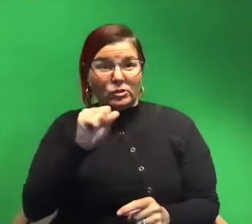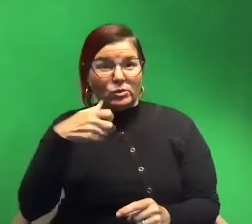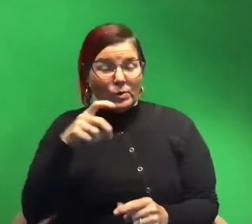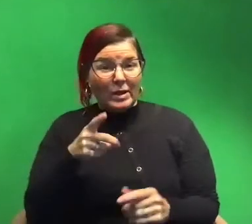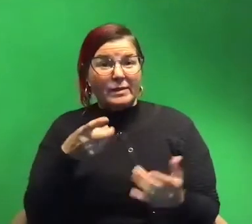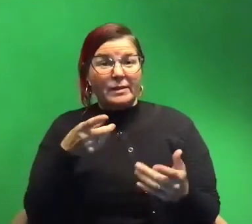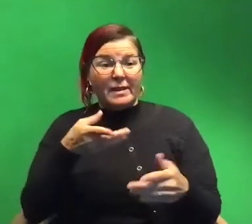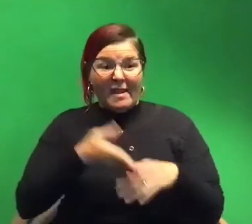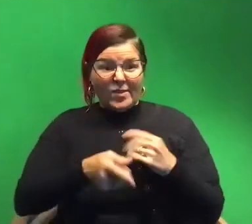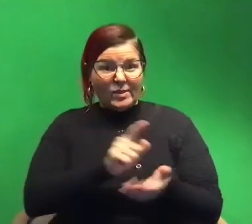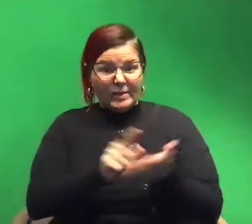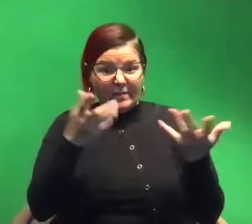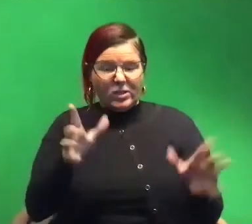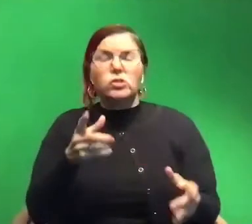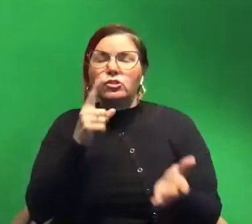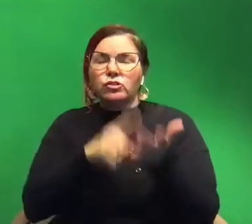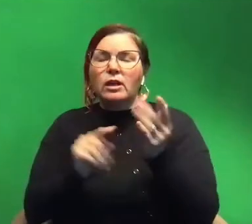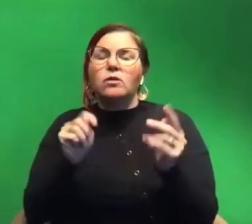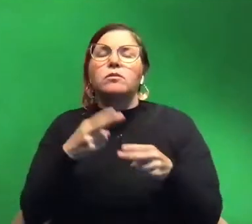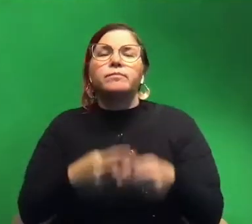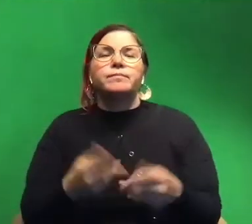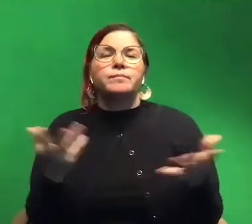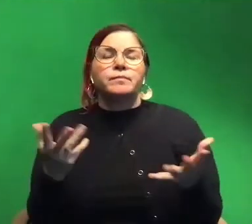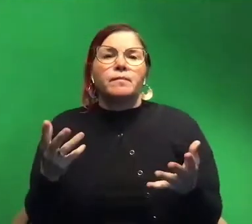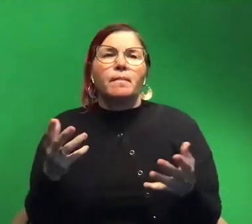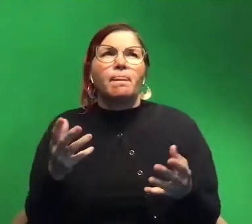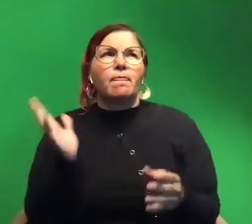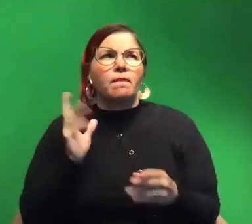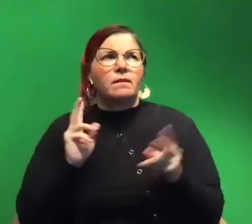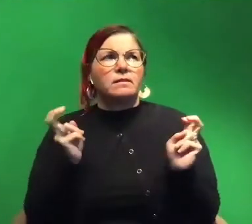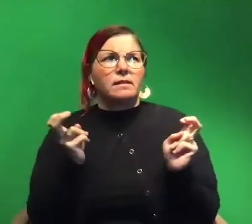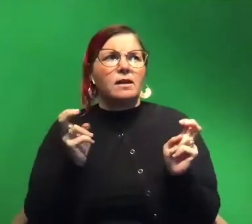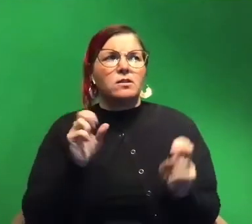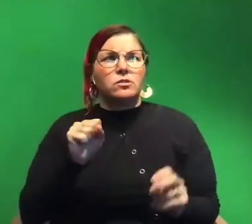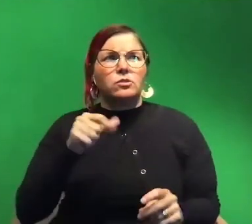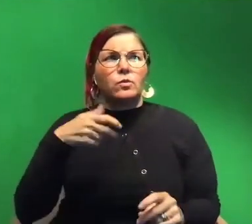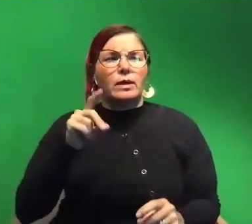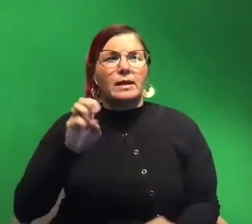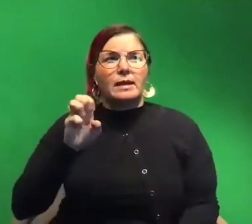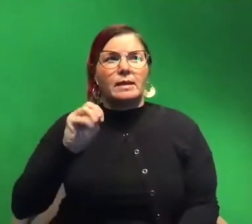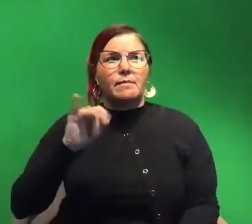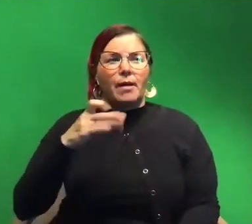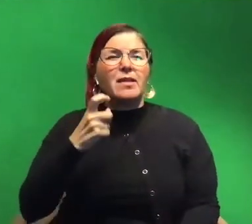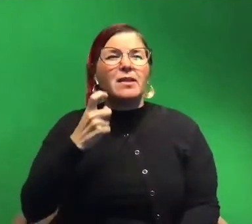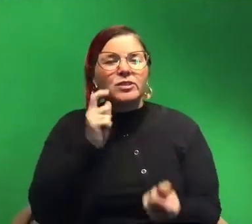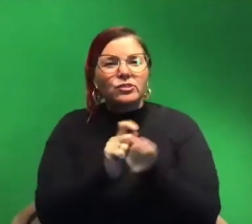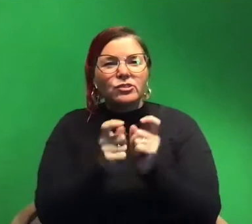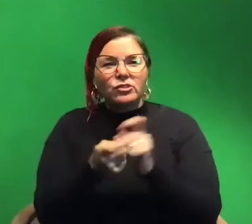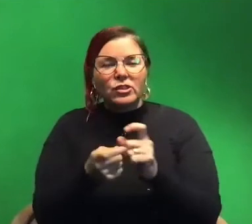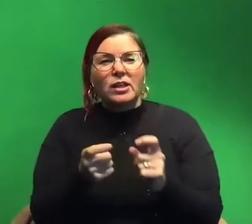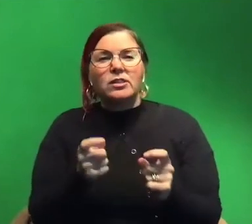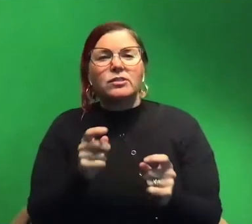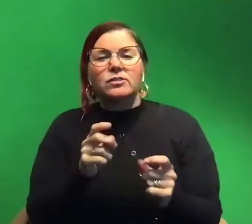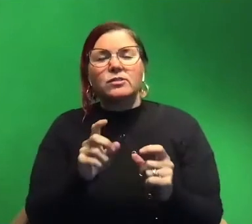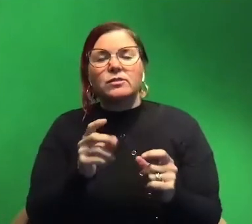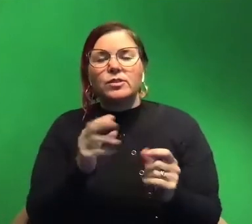week you should check out. It's called, well it was called Squid Empire. I believe they recently changed the name through a rebranding, but if you